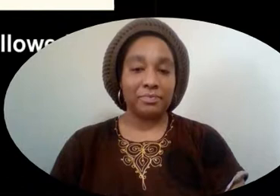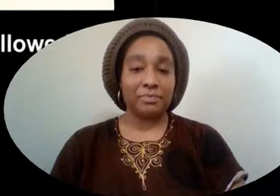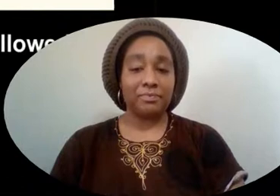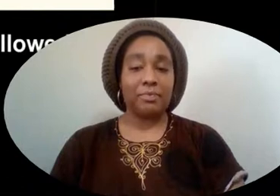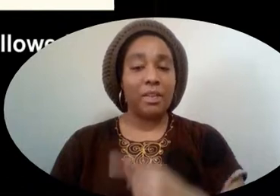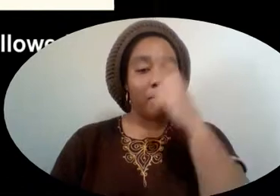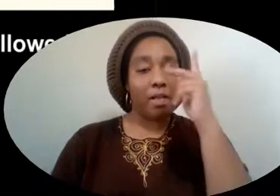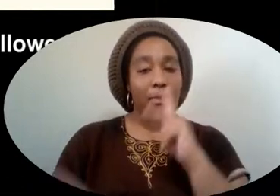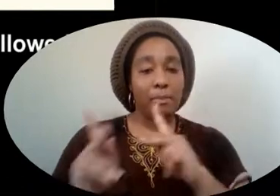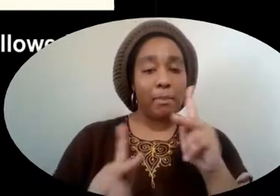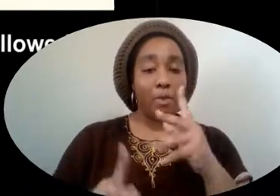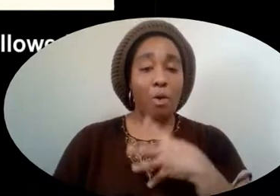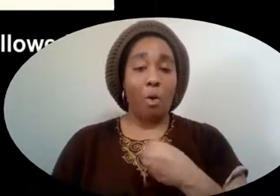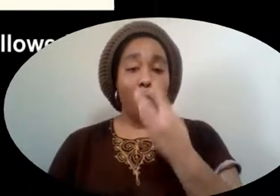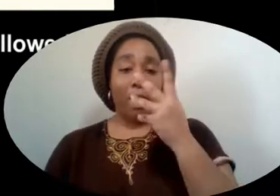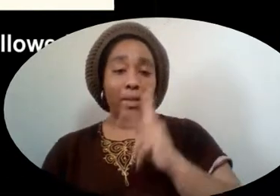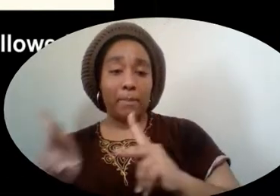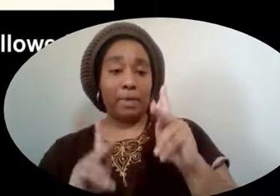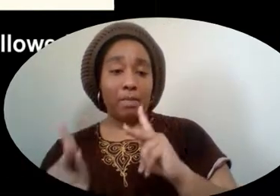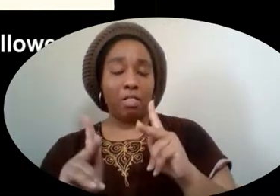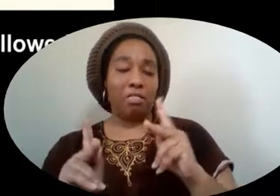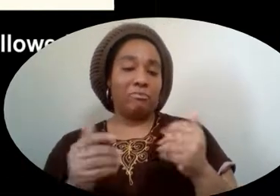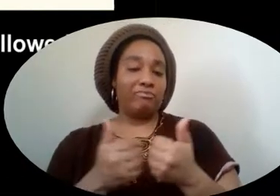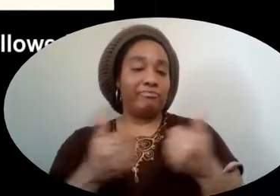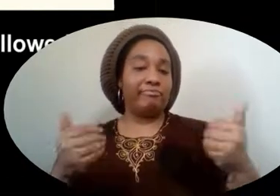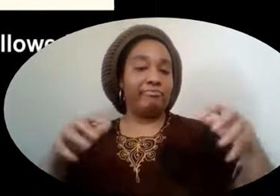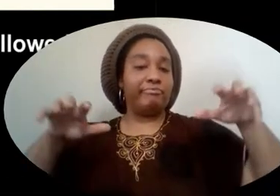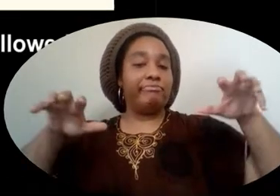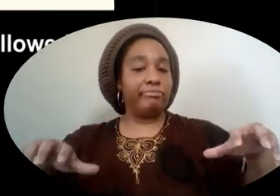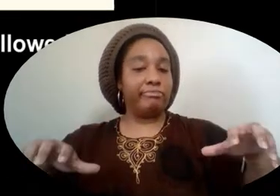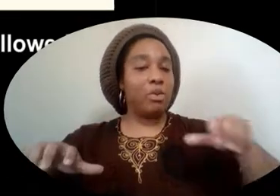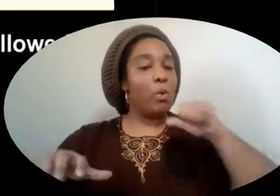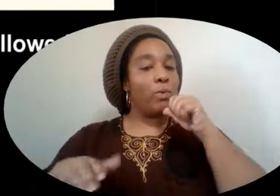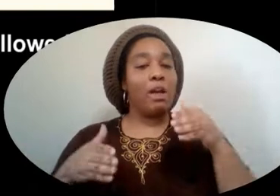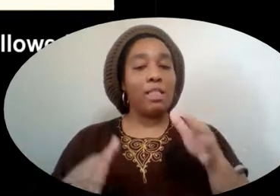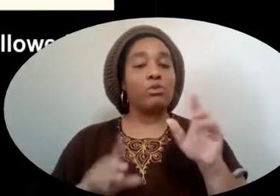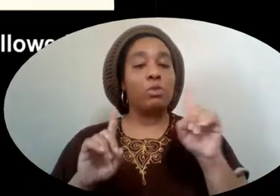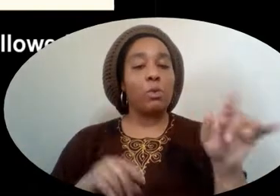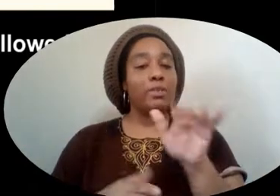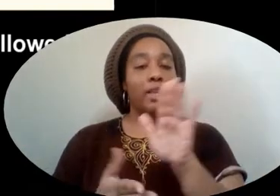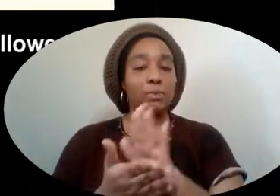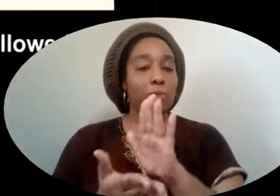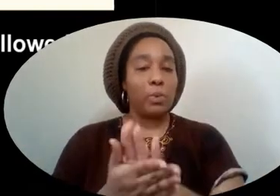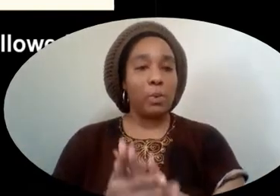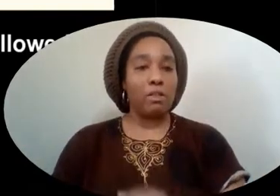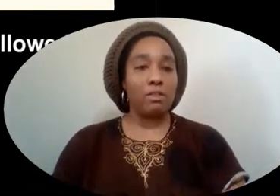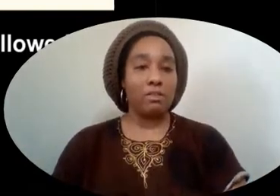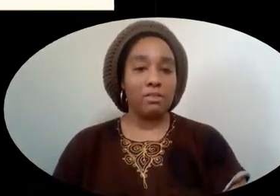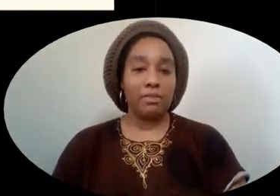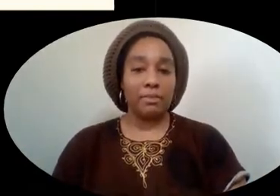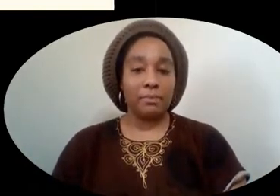African Americans and people of other races were not allowed to go to the same schools as white students.